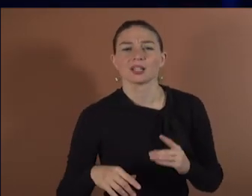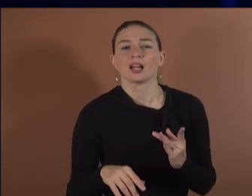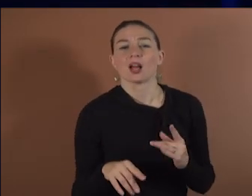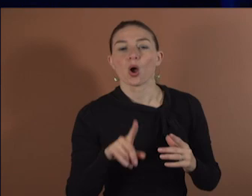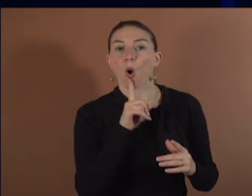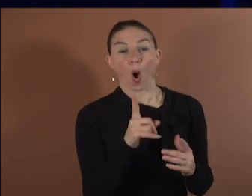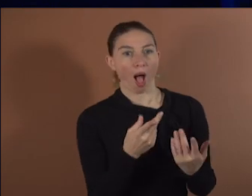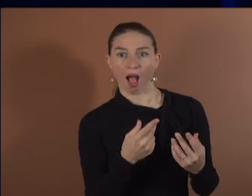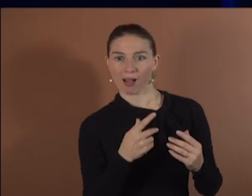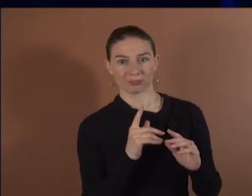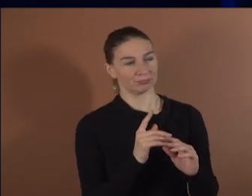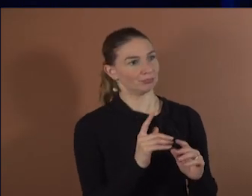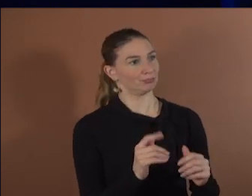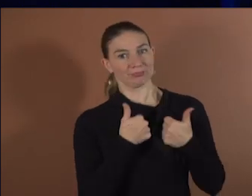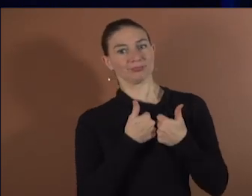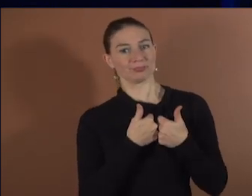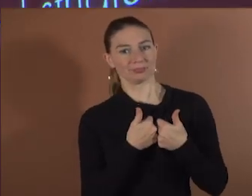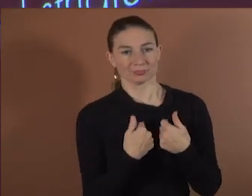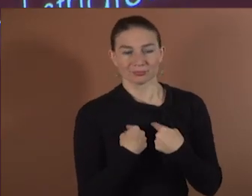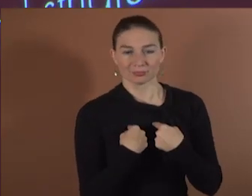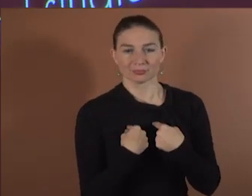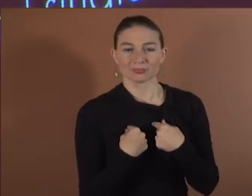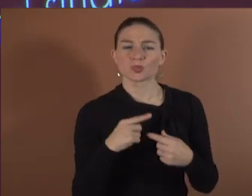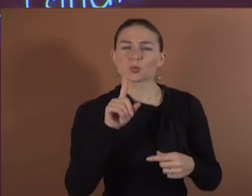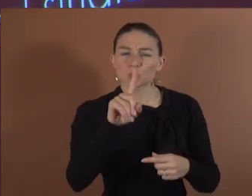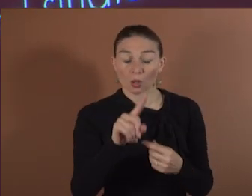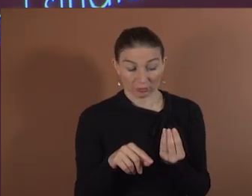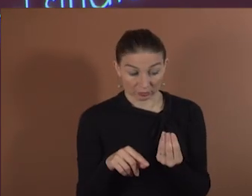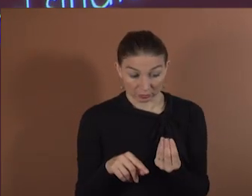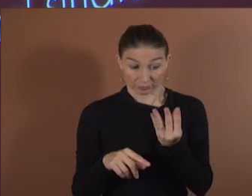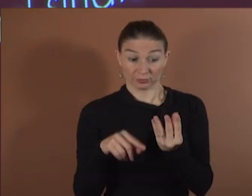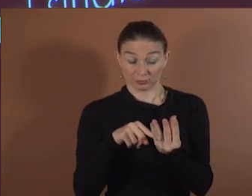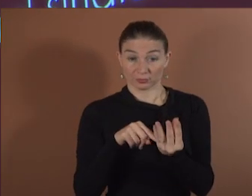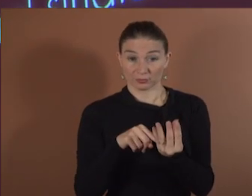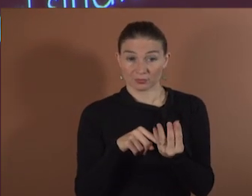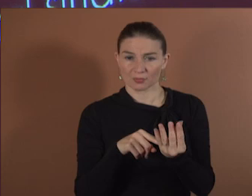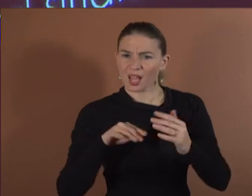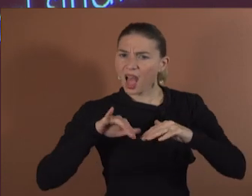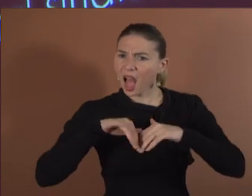deeply move himself into a positive, satisfying mood. So we should all meditate.